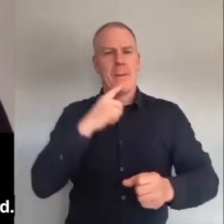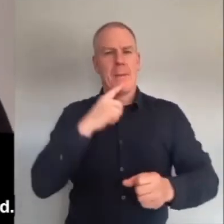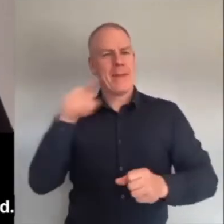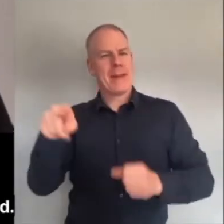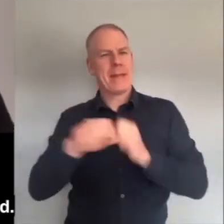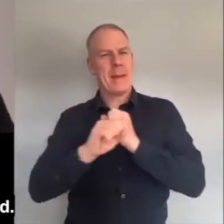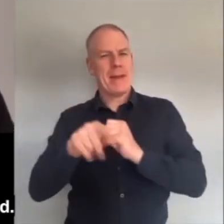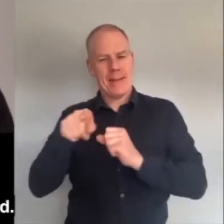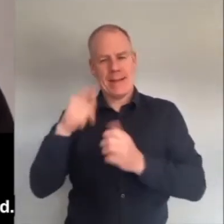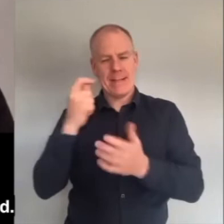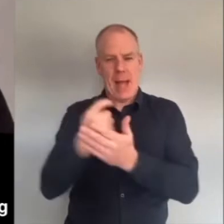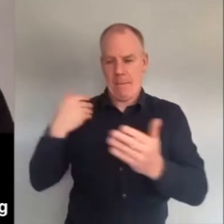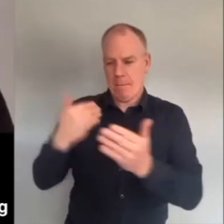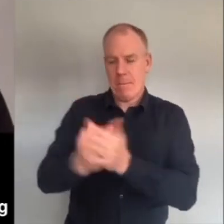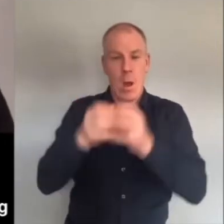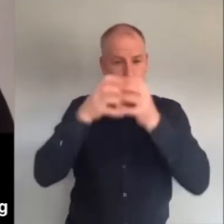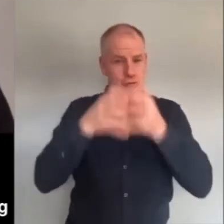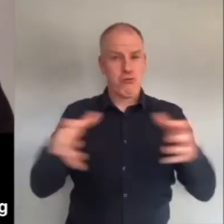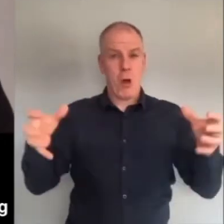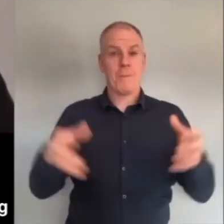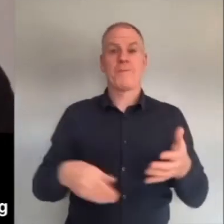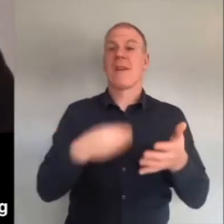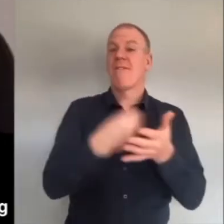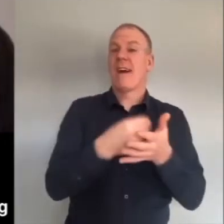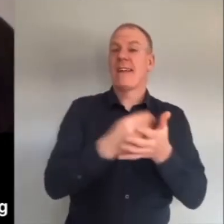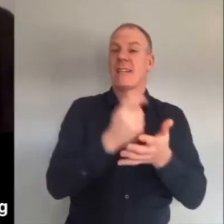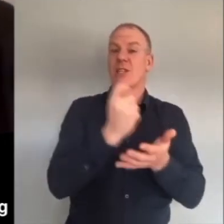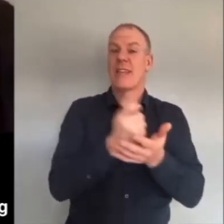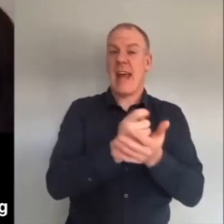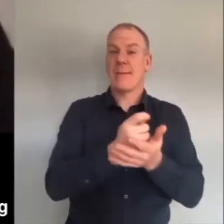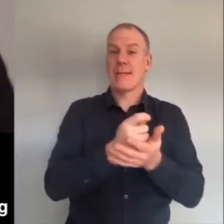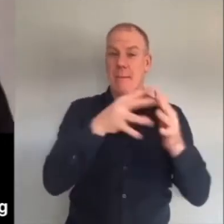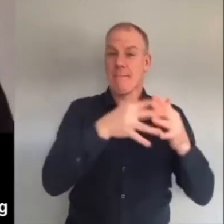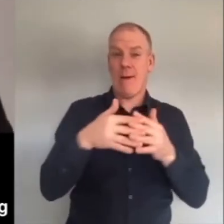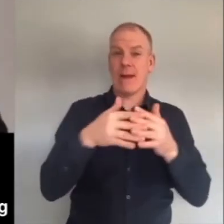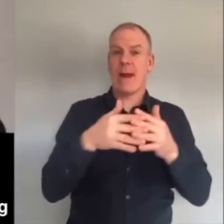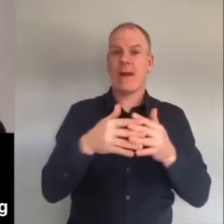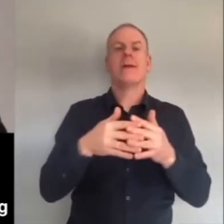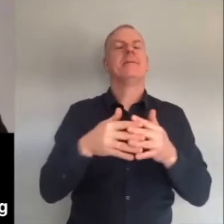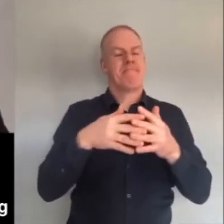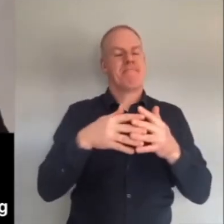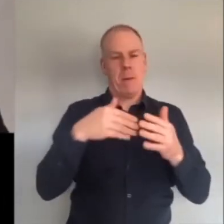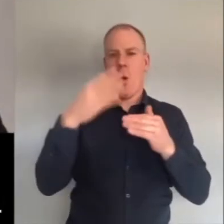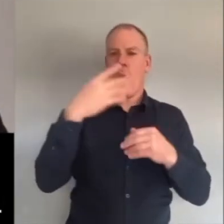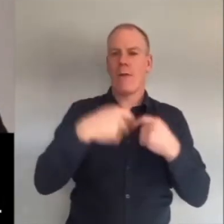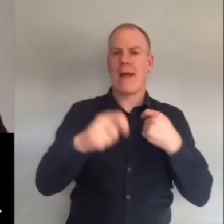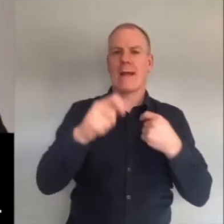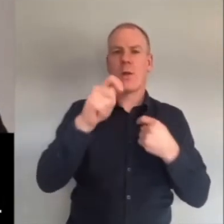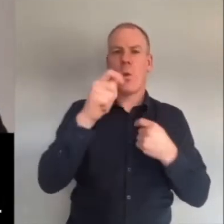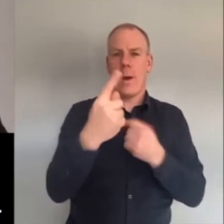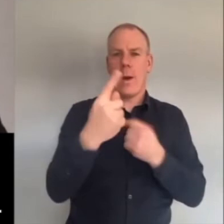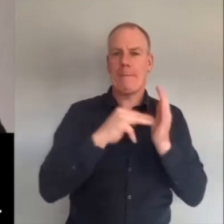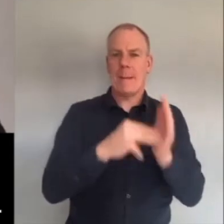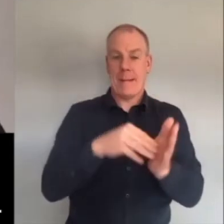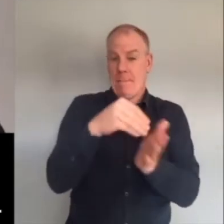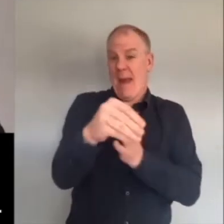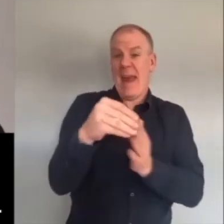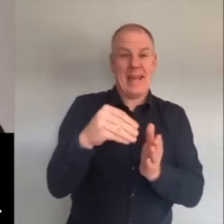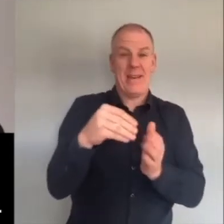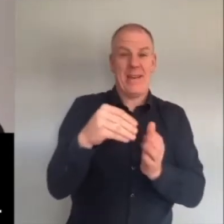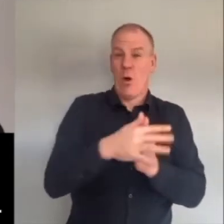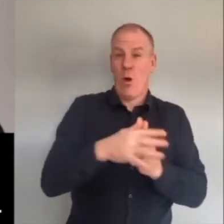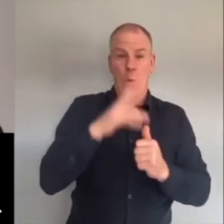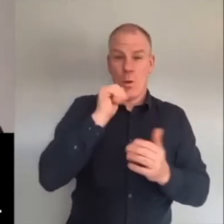these years have boomed. The Financial Times a couple of years ago surpassed one million paying subscribers, which is the most in the